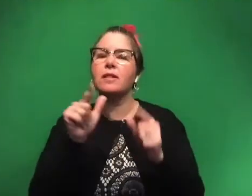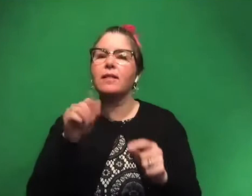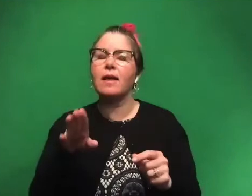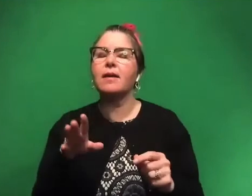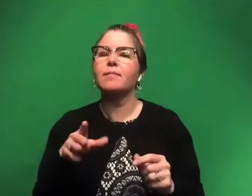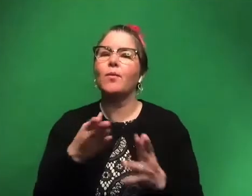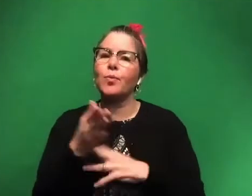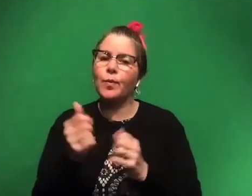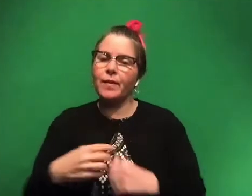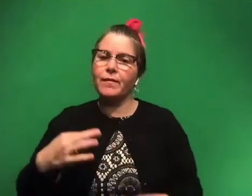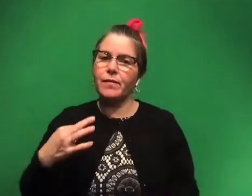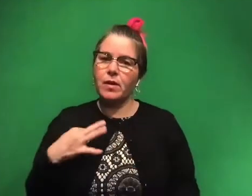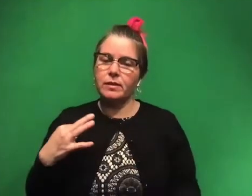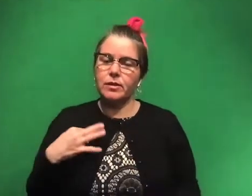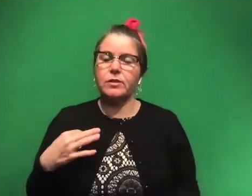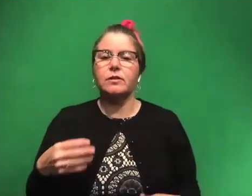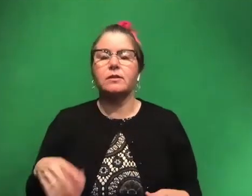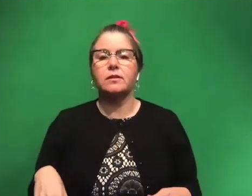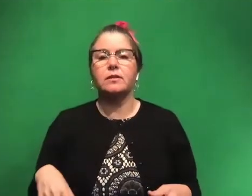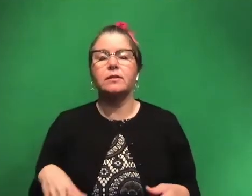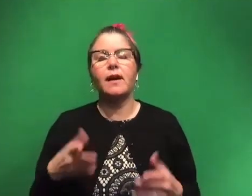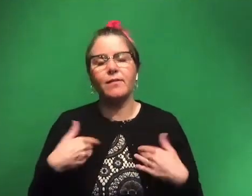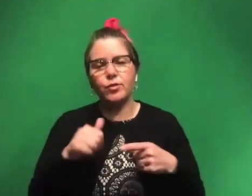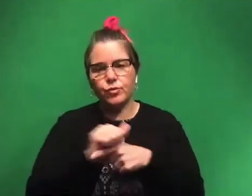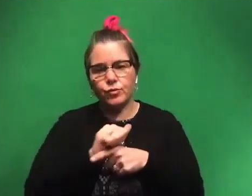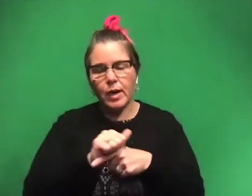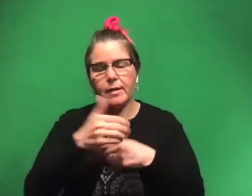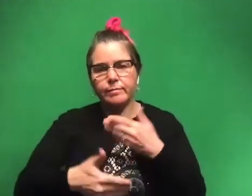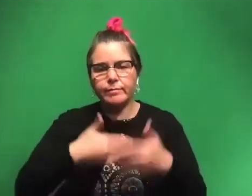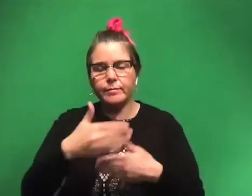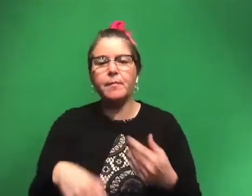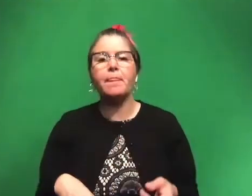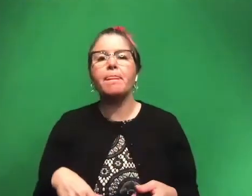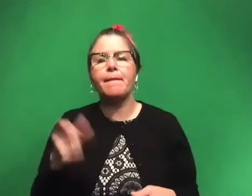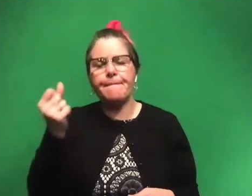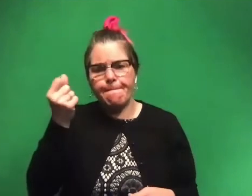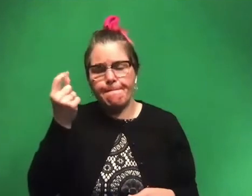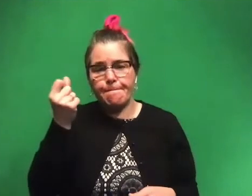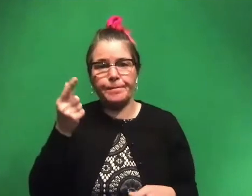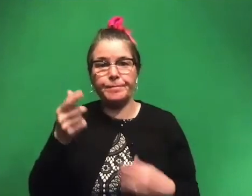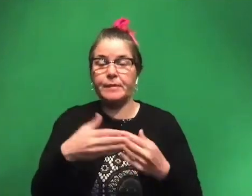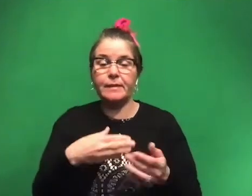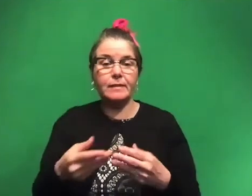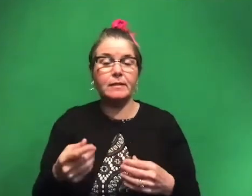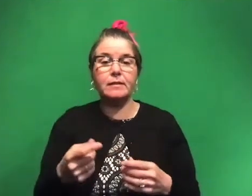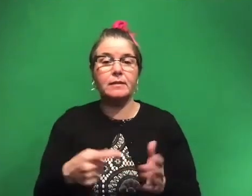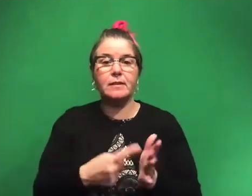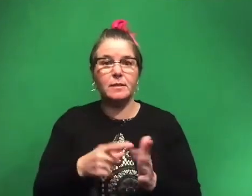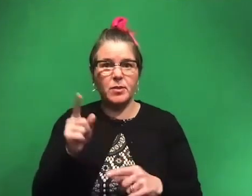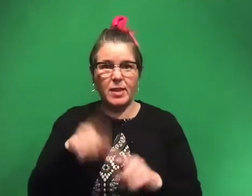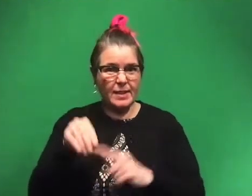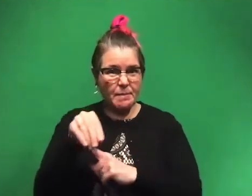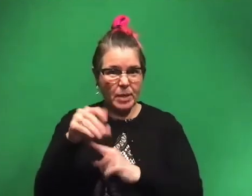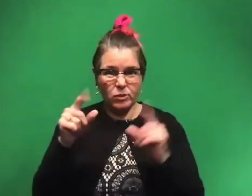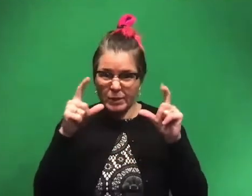our volunteers and they go through a training process and they understand that, you know, even sometimes you can't even take pictures in the lab,